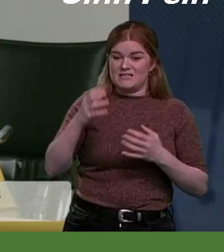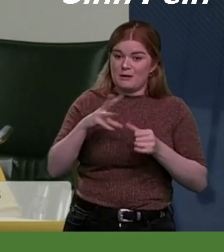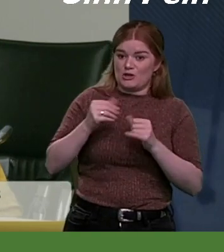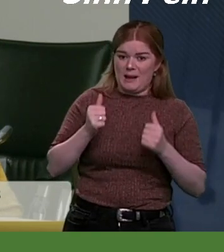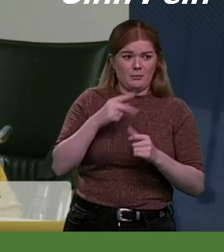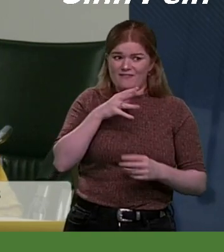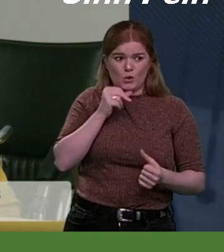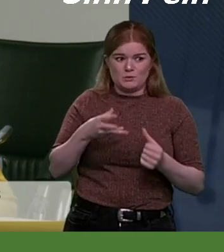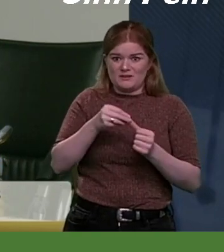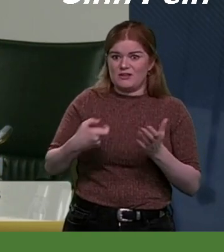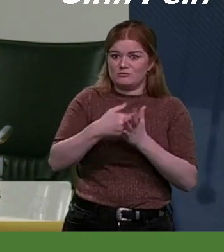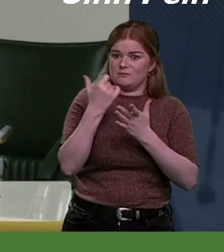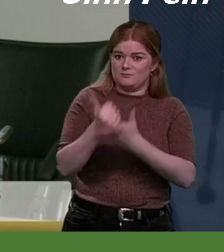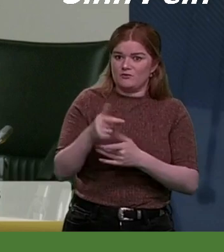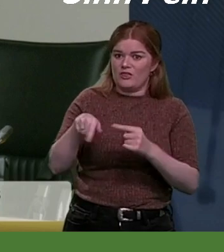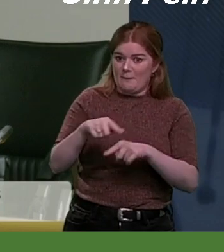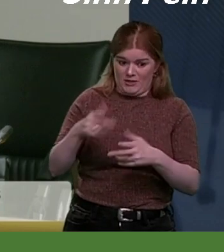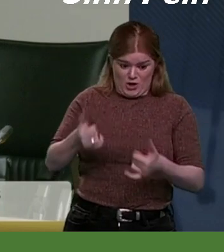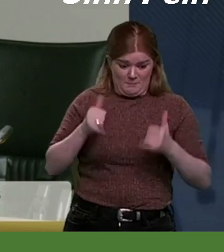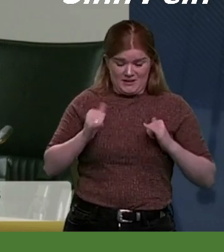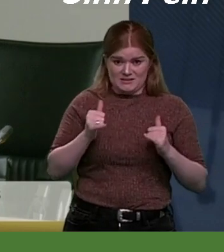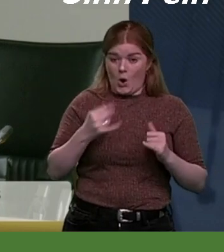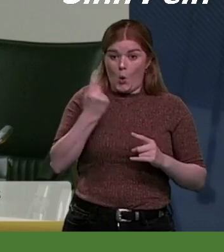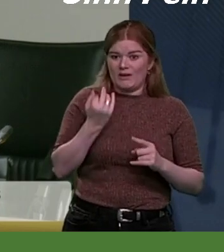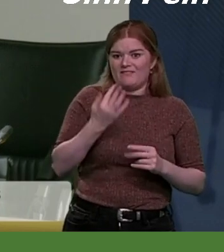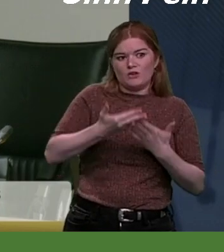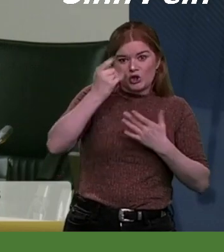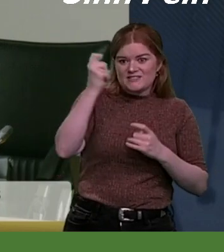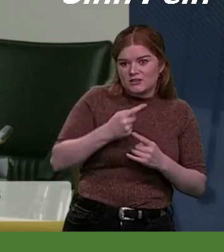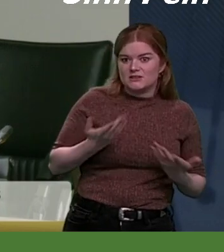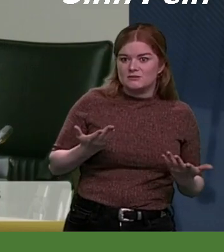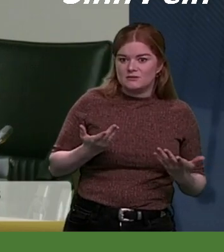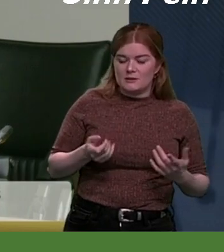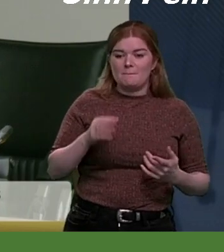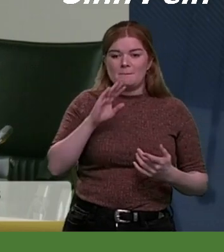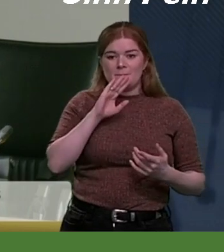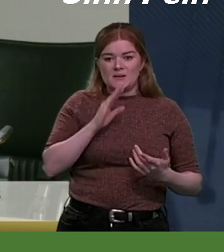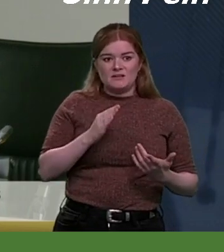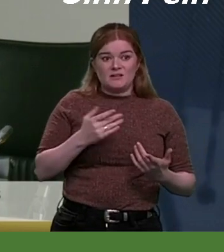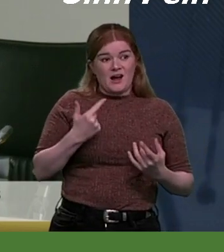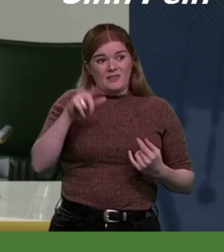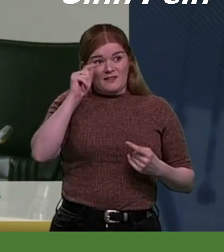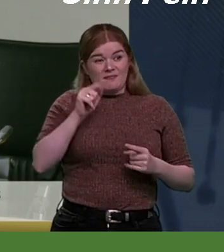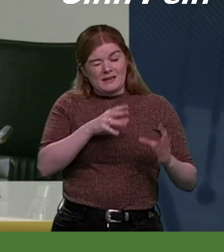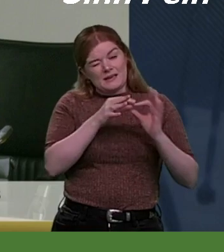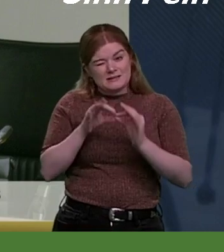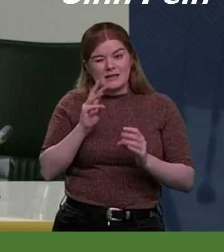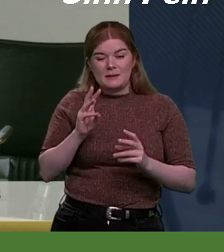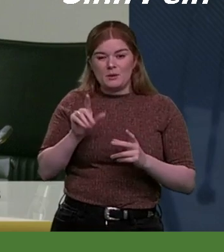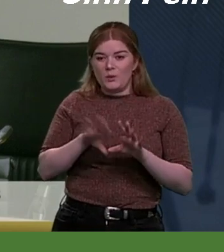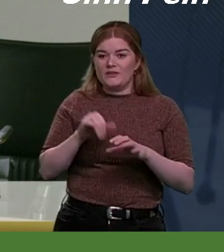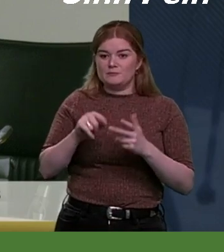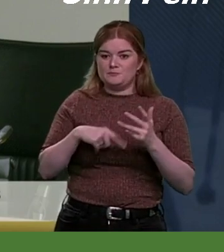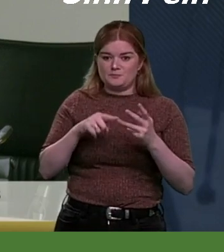provisions for them unless they have a learning difficulty as well. And I suppose that ties in a little bit with